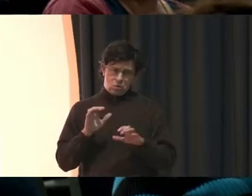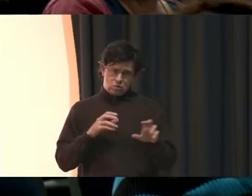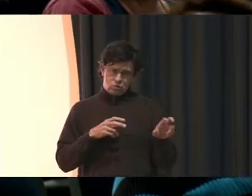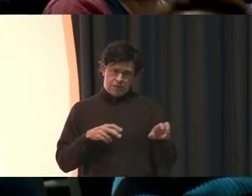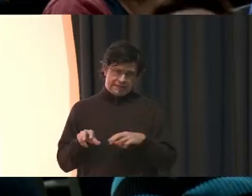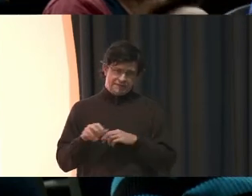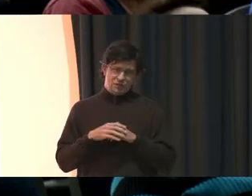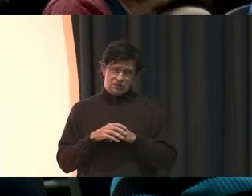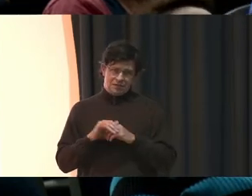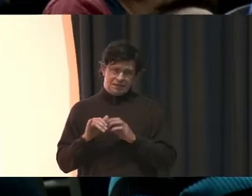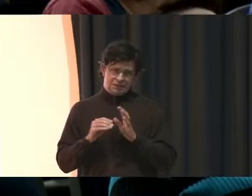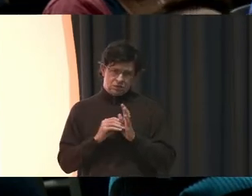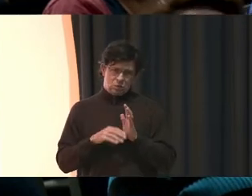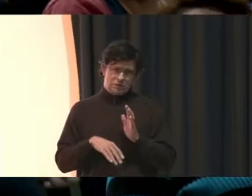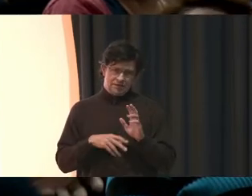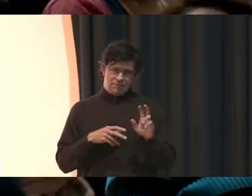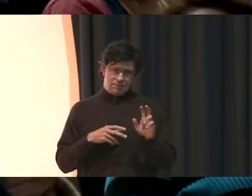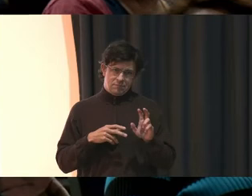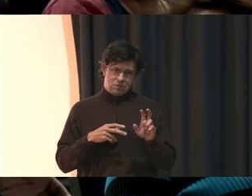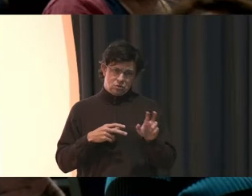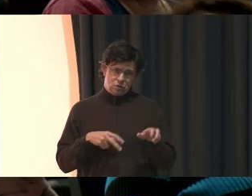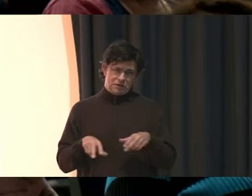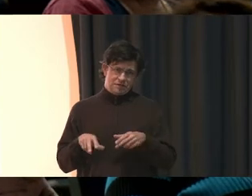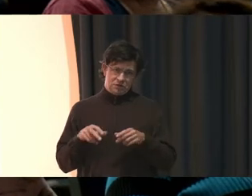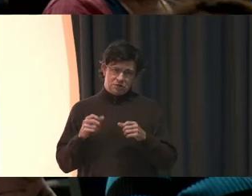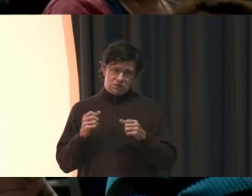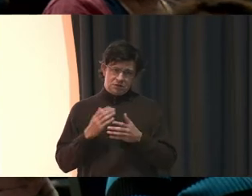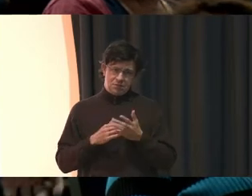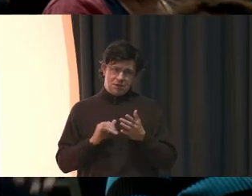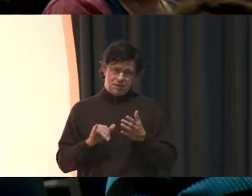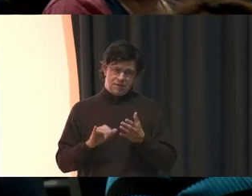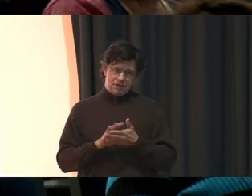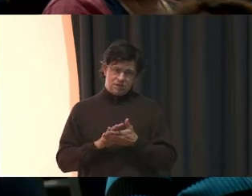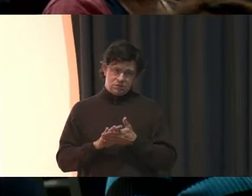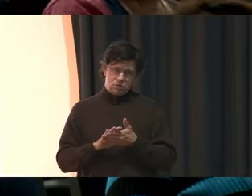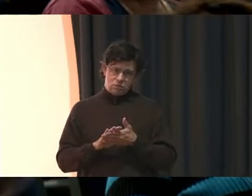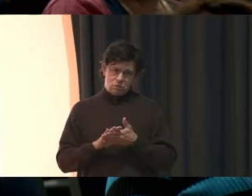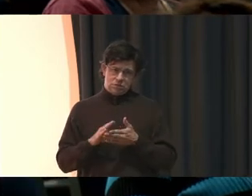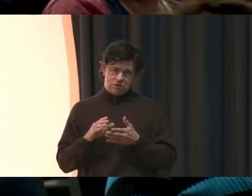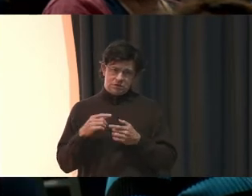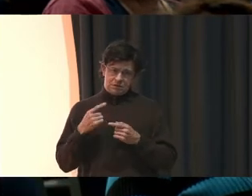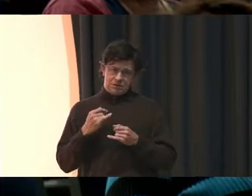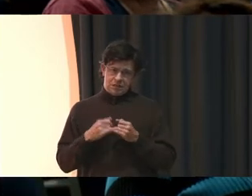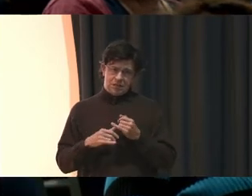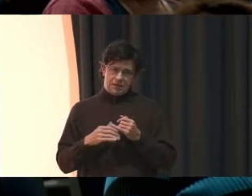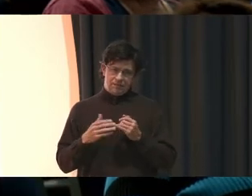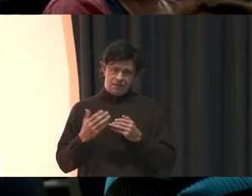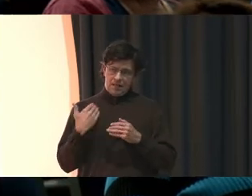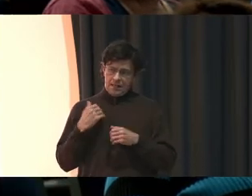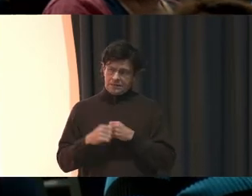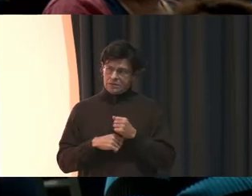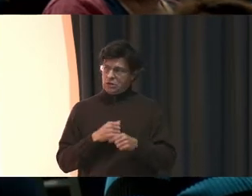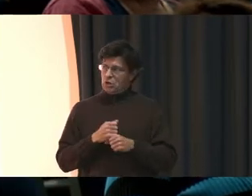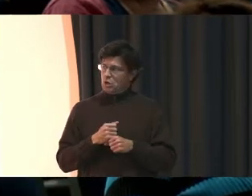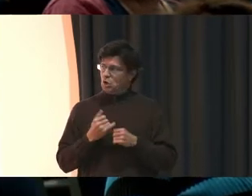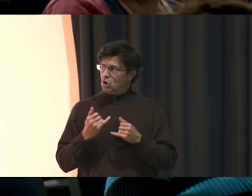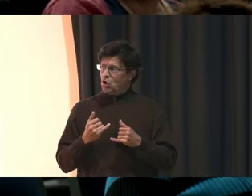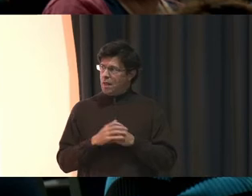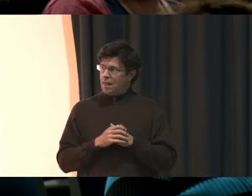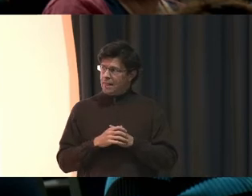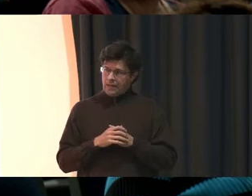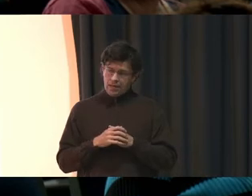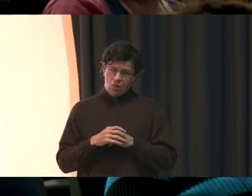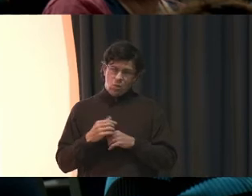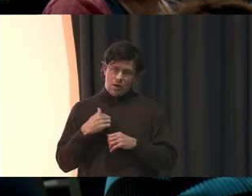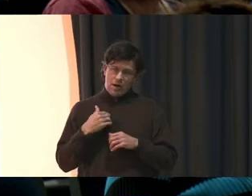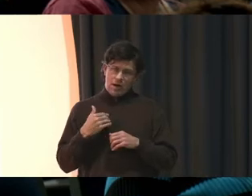Hence, these students have been transferred to schools since the end of last year. Currently, we